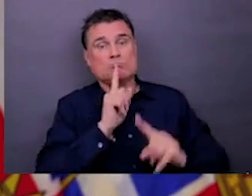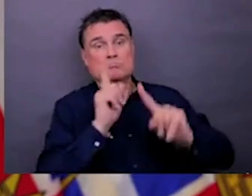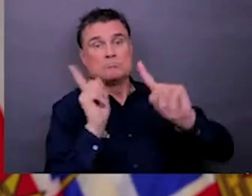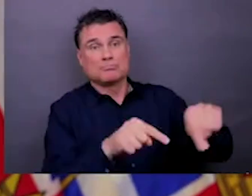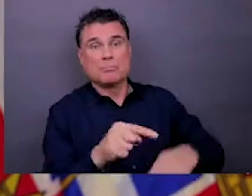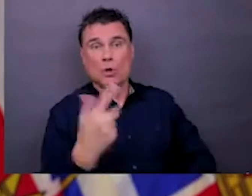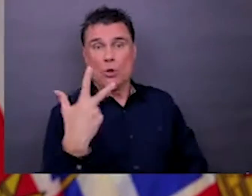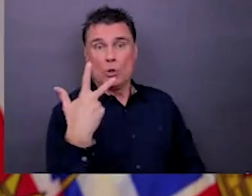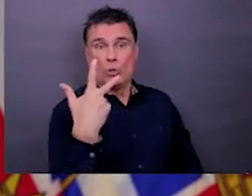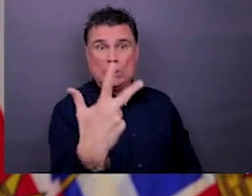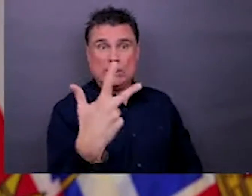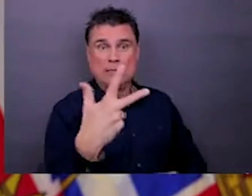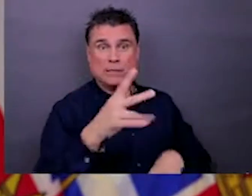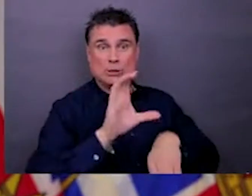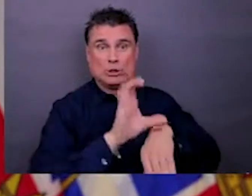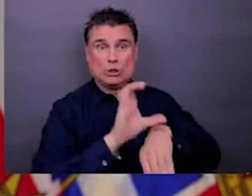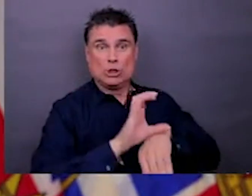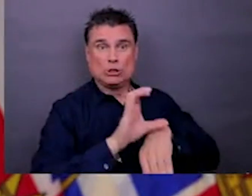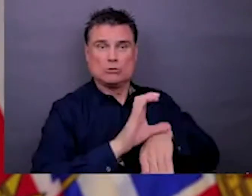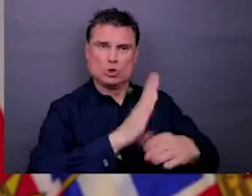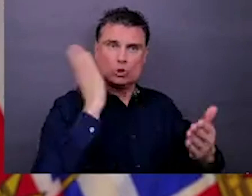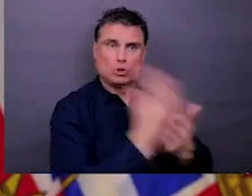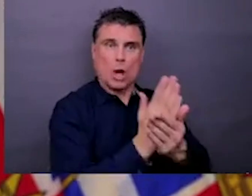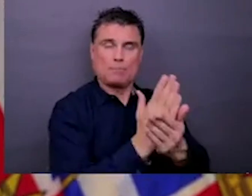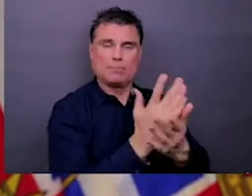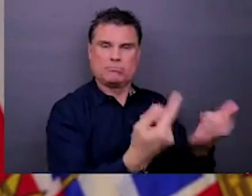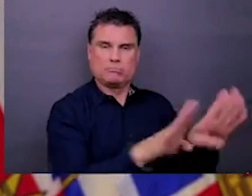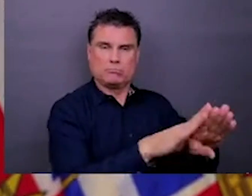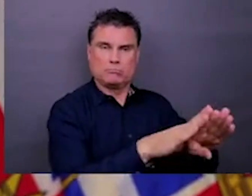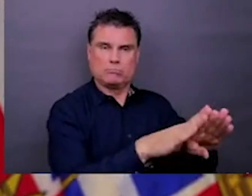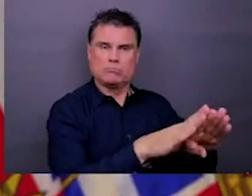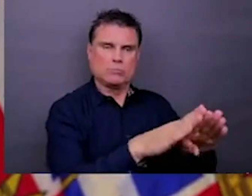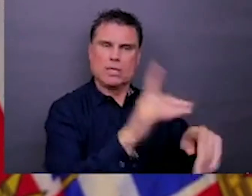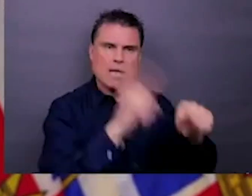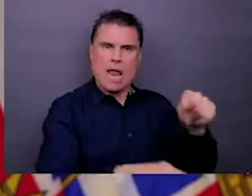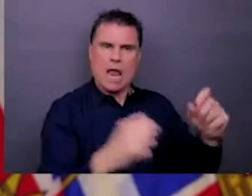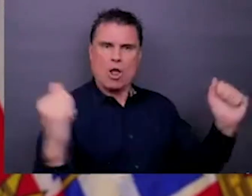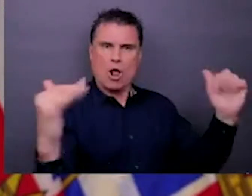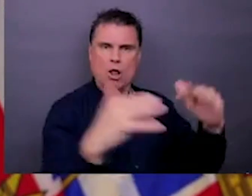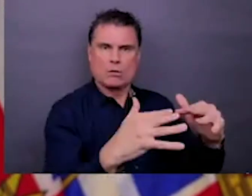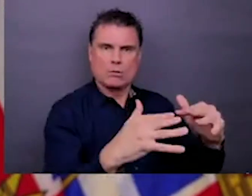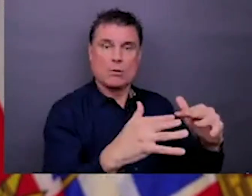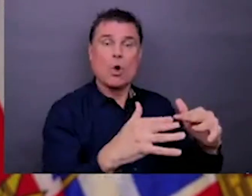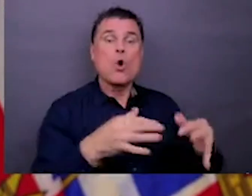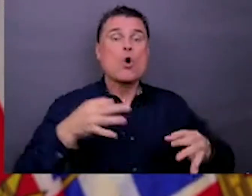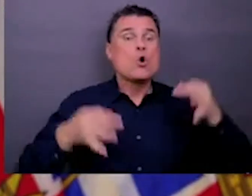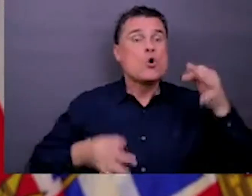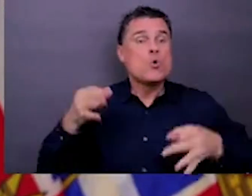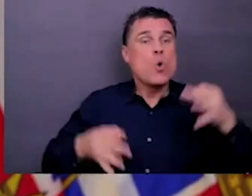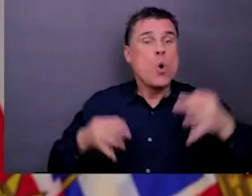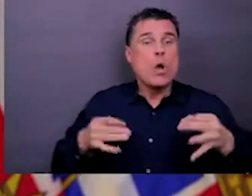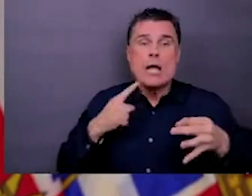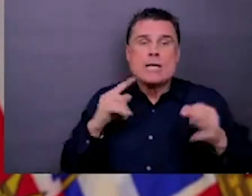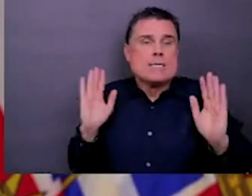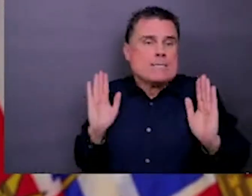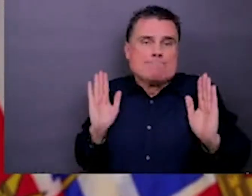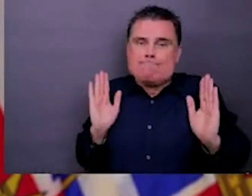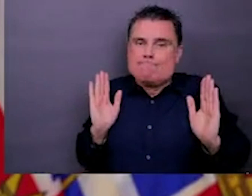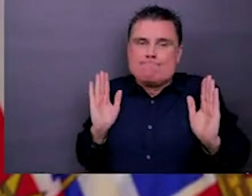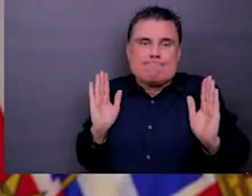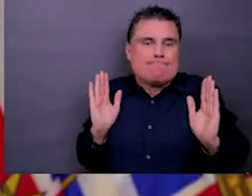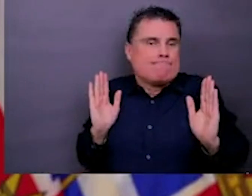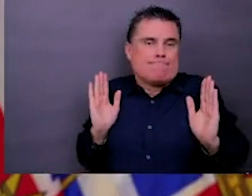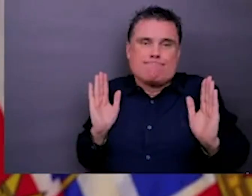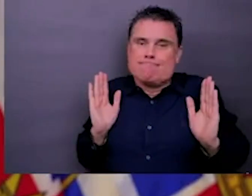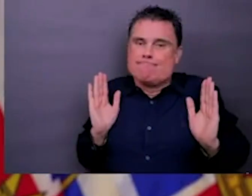people for violations? So there's a couple of things in that. One, this is before the court, so I